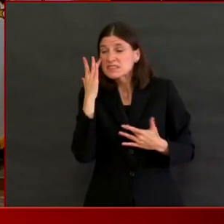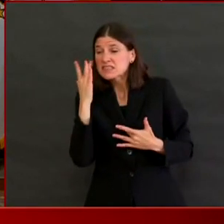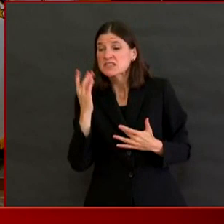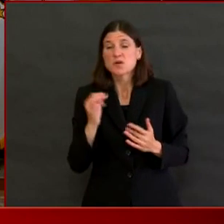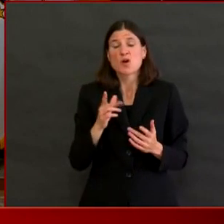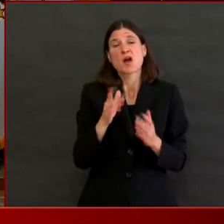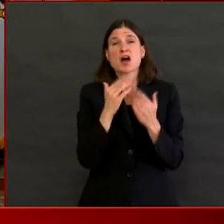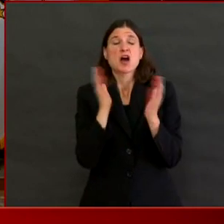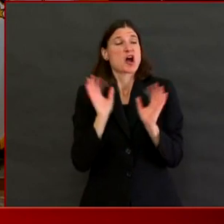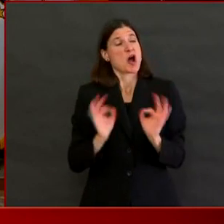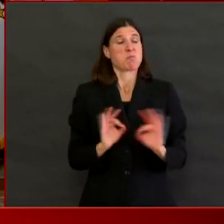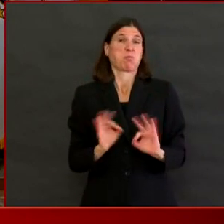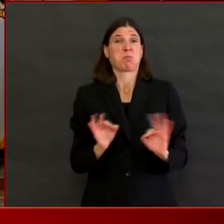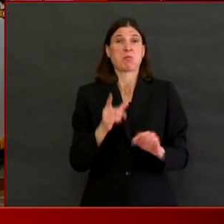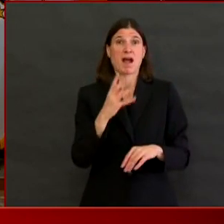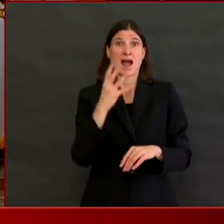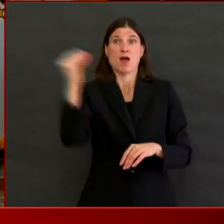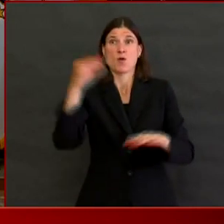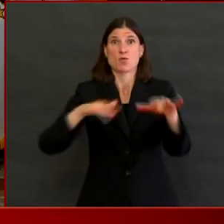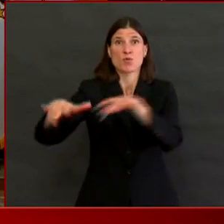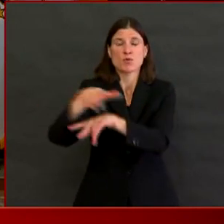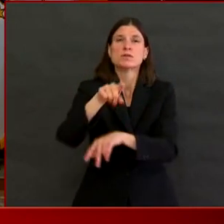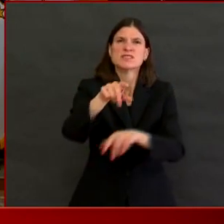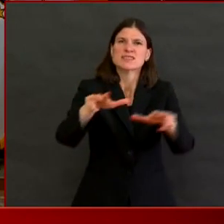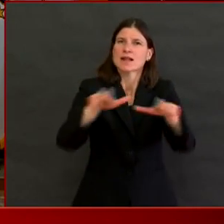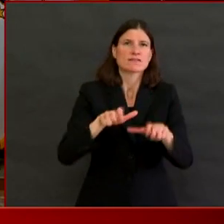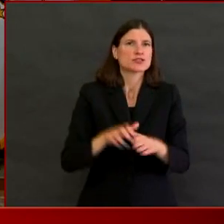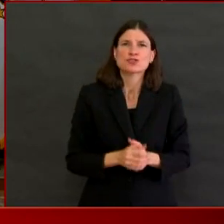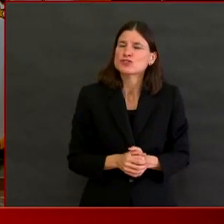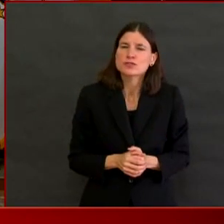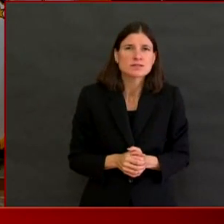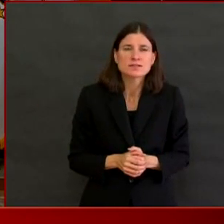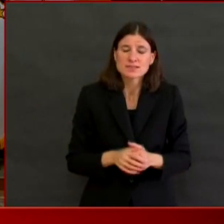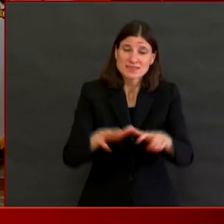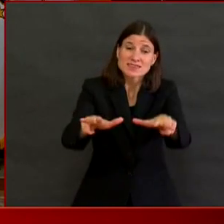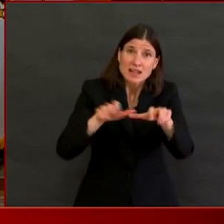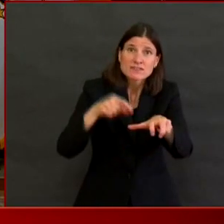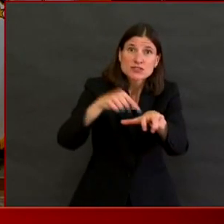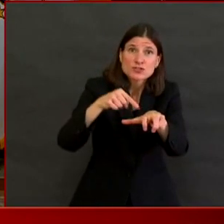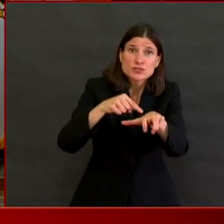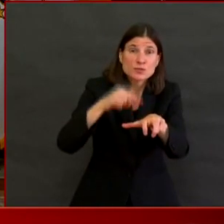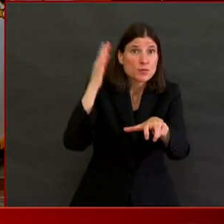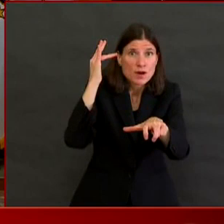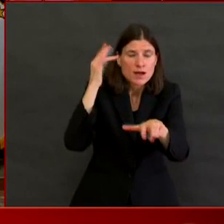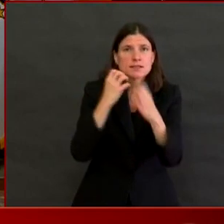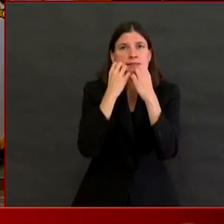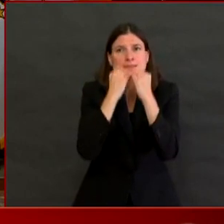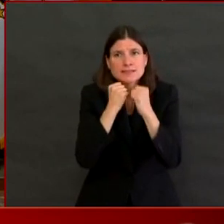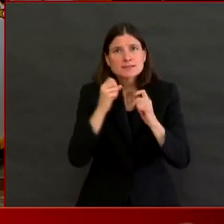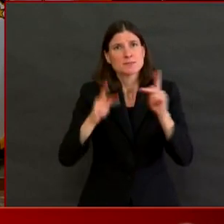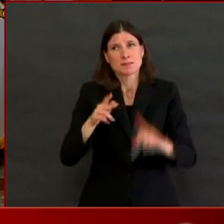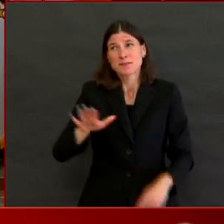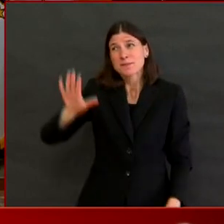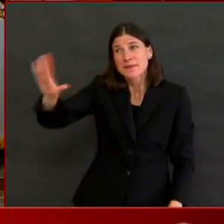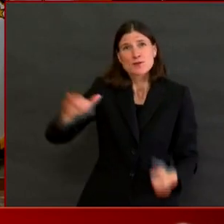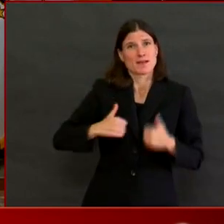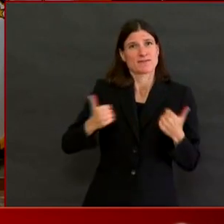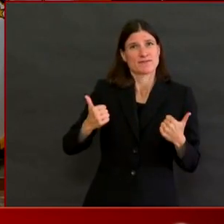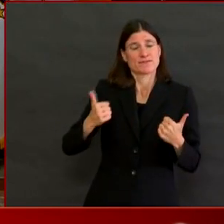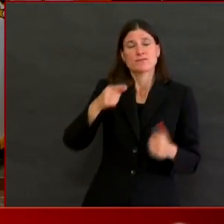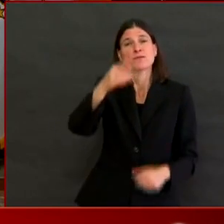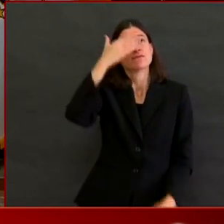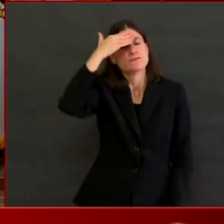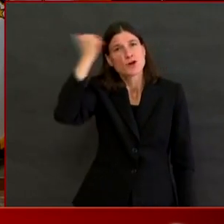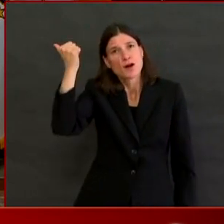of other people at risk. We need everyone to follow the guidance that the governor